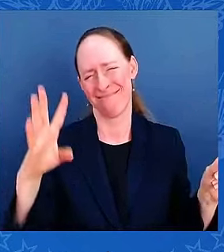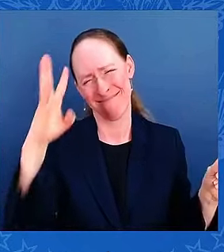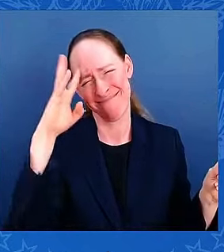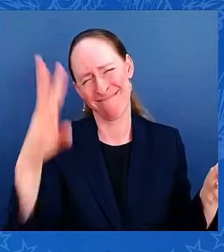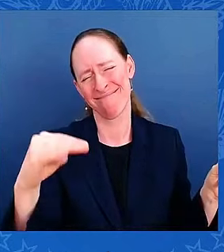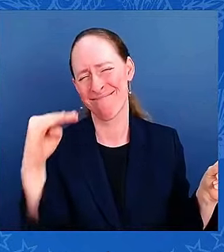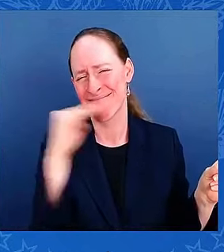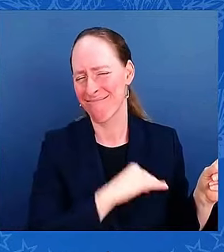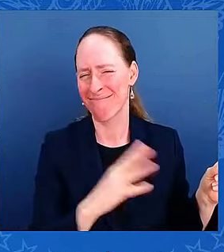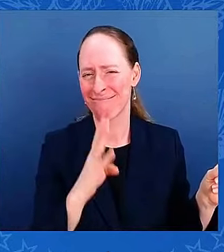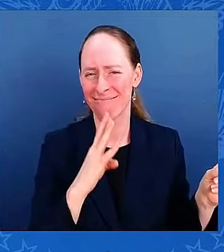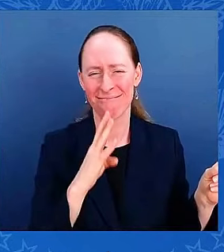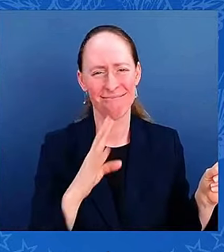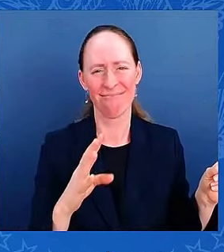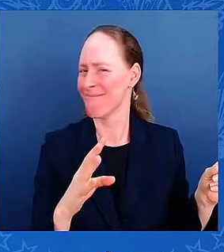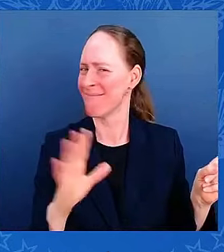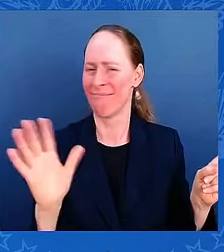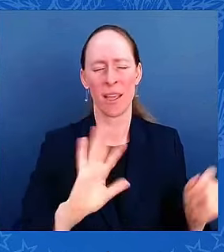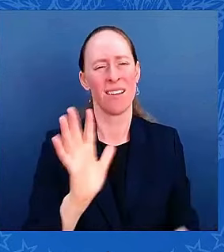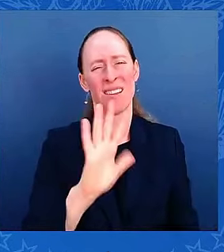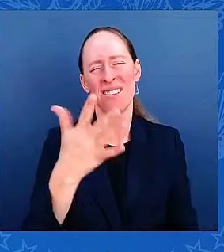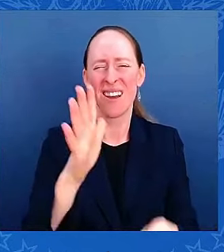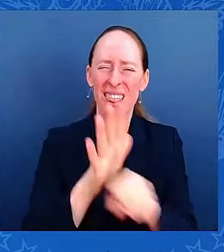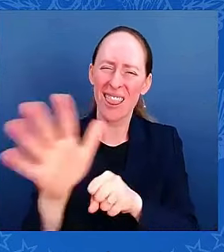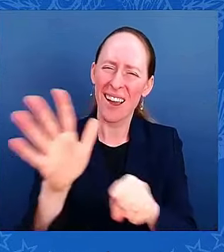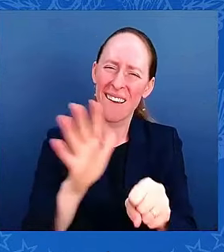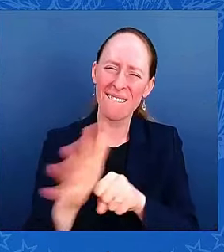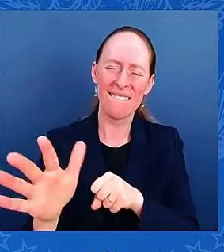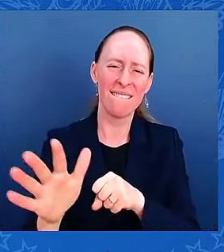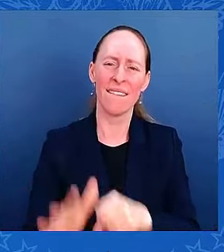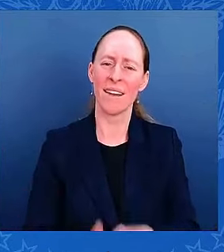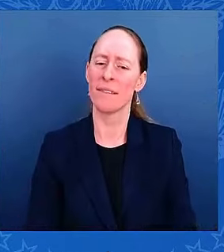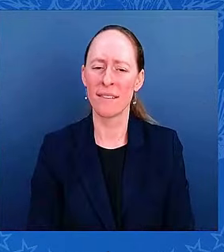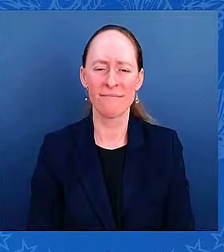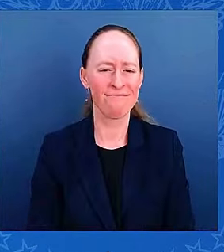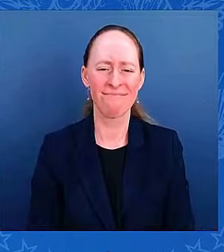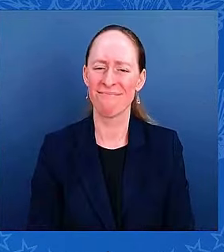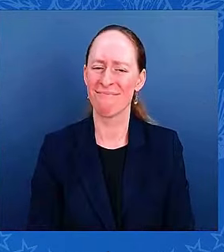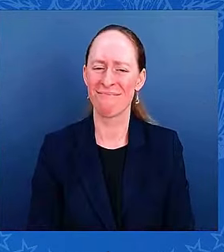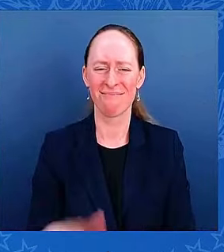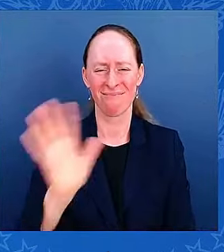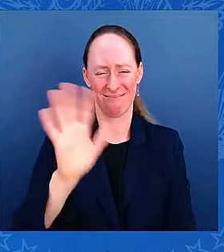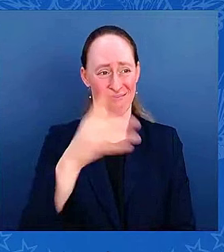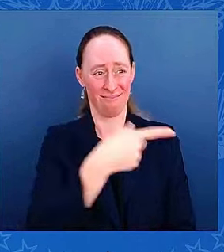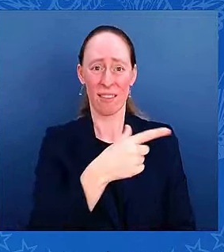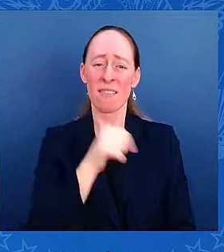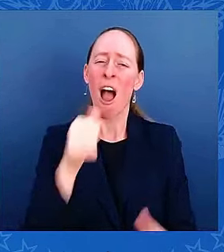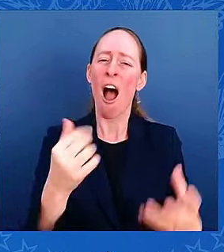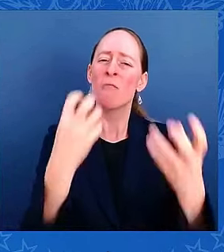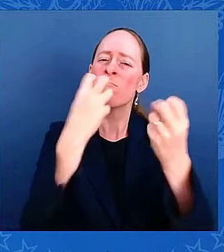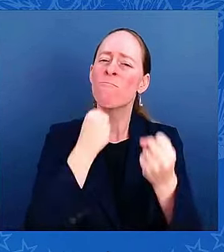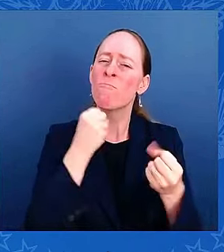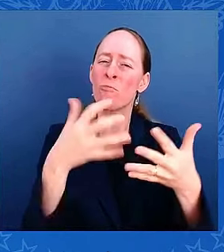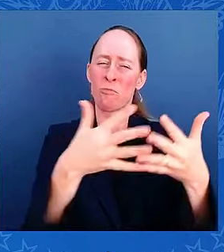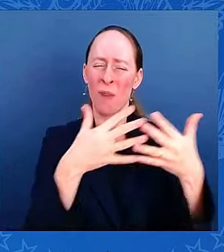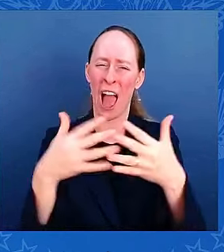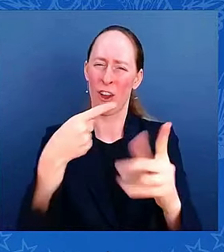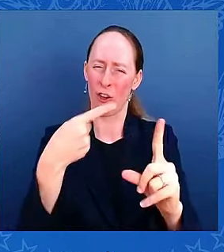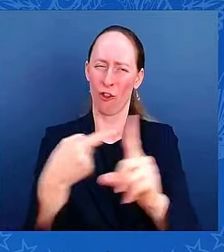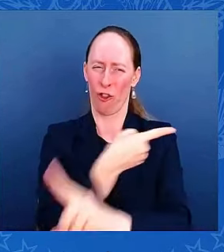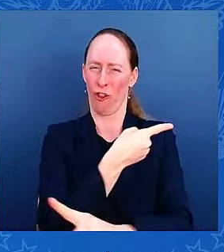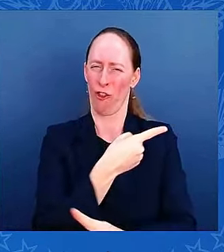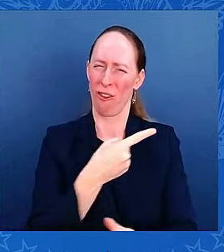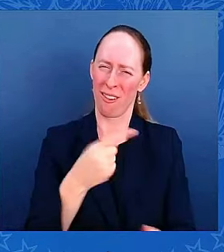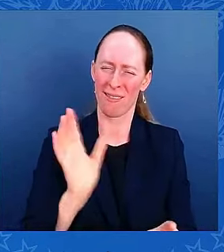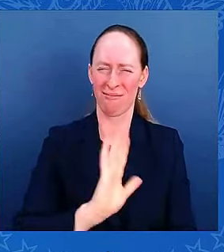They got to stop this. I mean, they're being so damn un-American with the way they're talking about this stuff. But there's going to be a need for significant